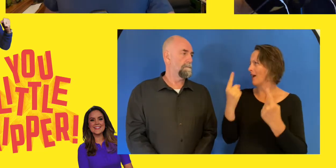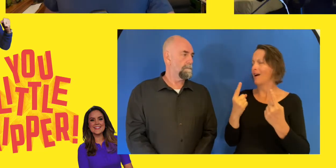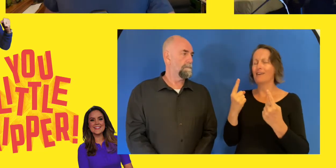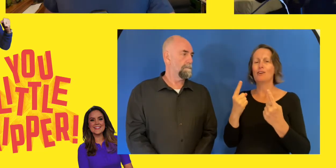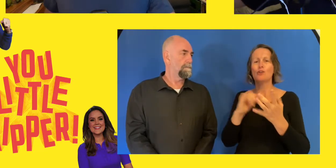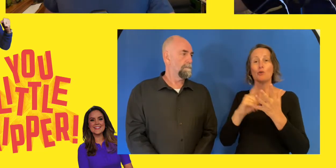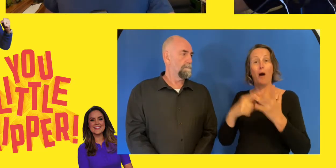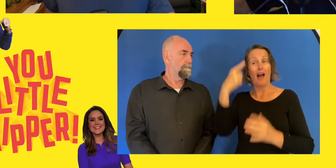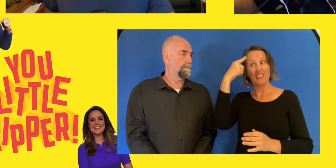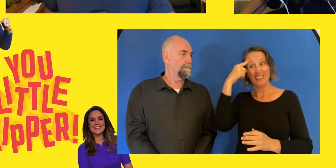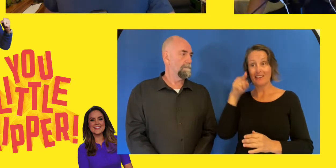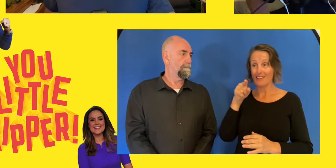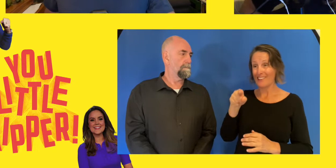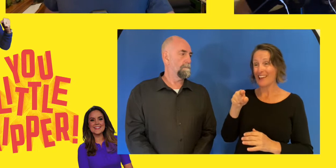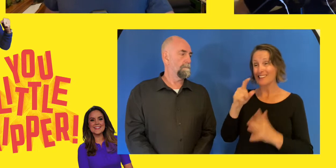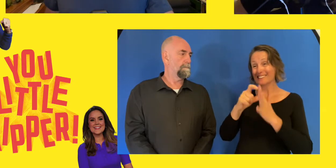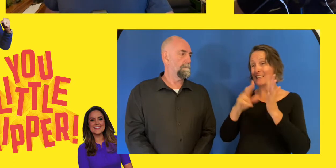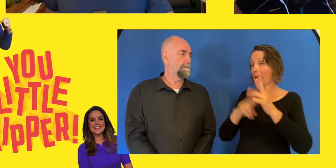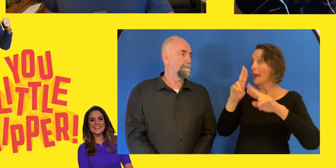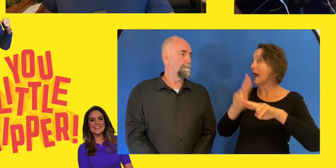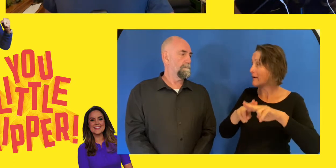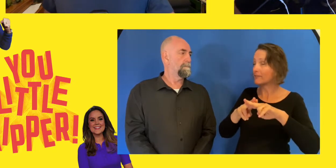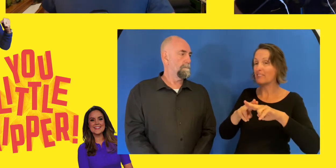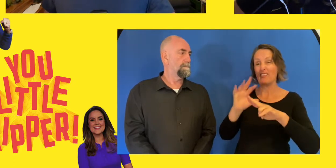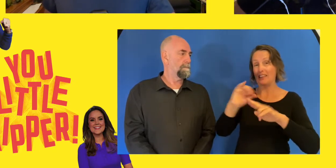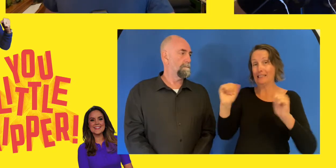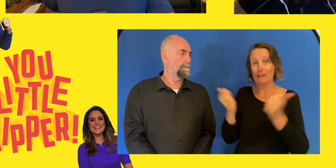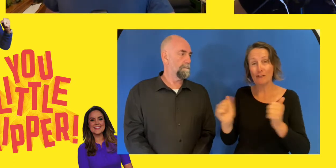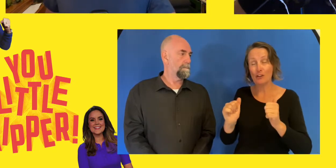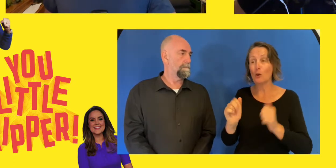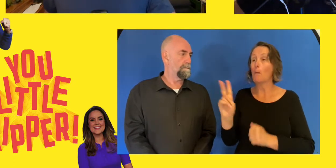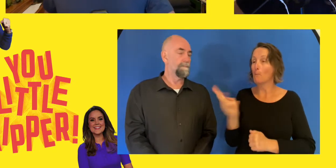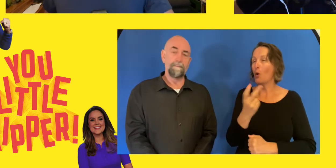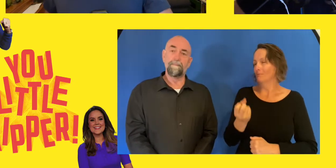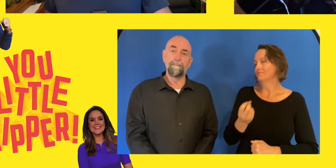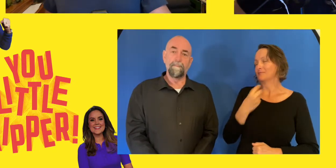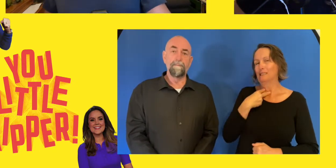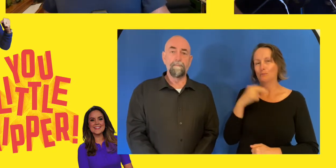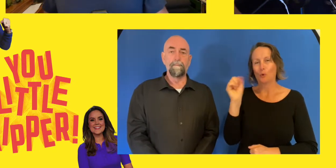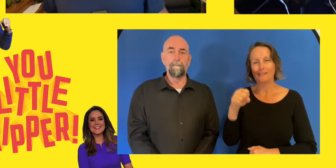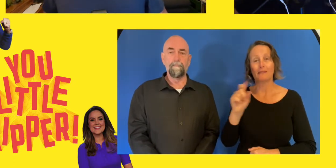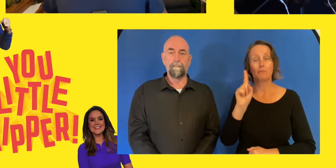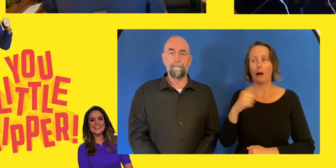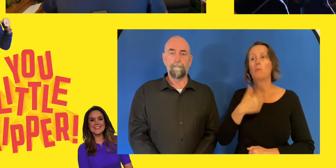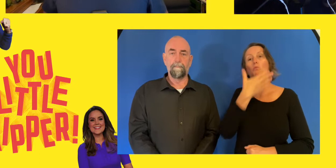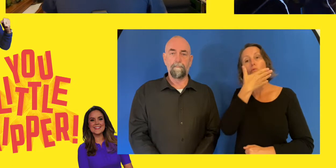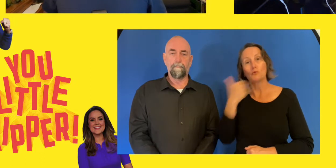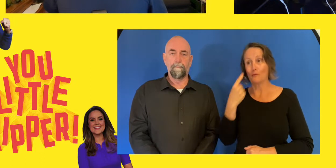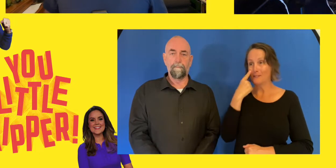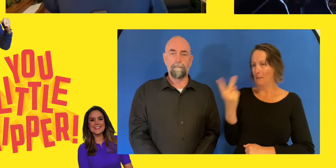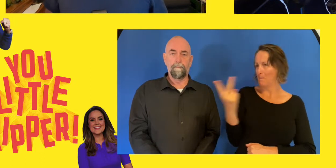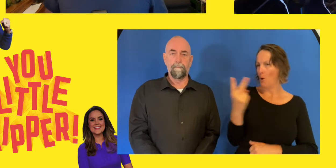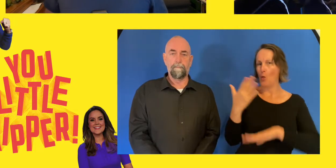back up and be like, well, look, this is it. This is it, and hopefully, I really, really hope that she does have the time now